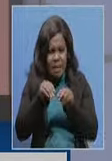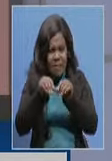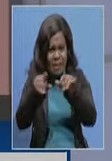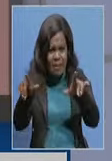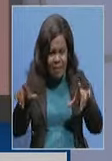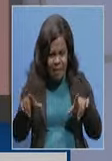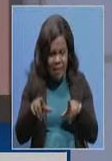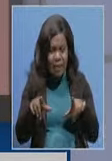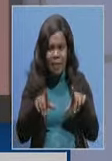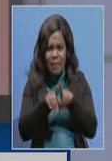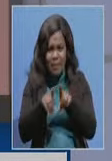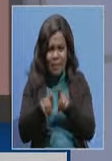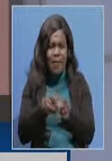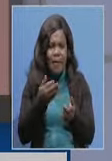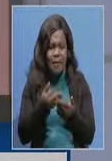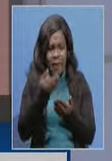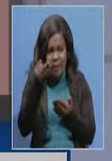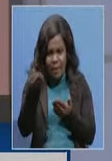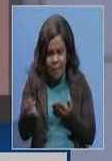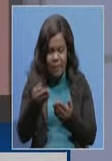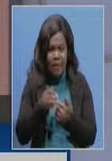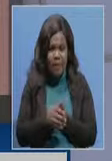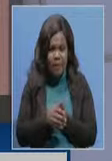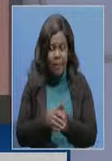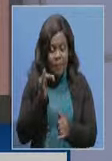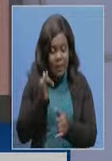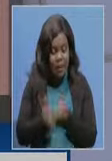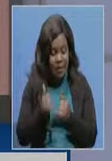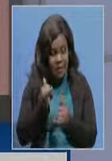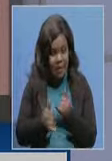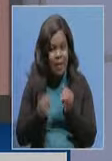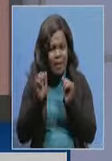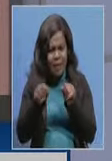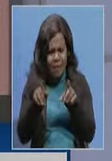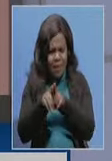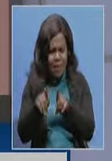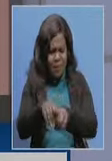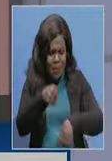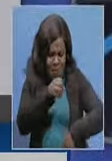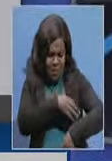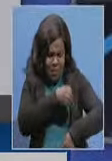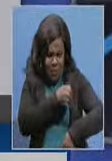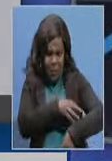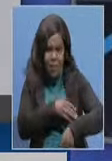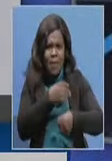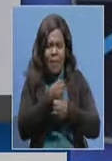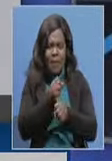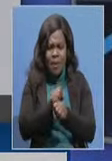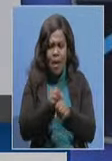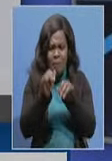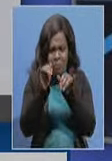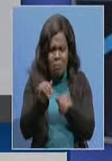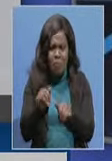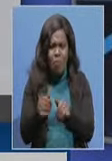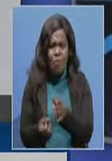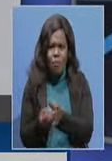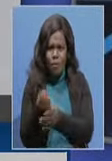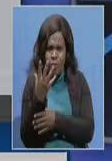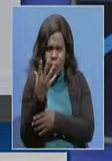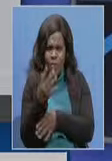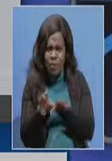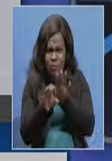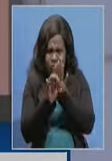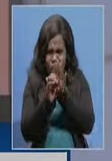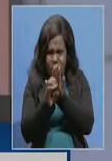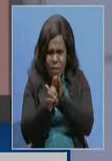fertilizer. Lastly, we can also invest in the production of resilient crops, for